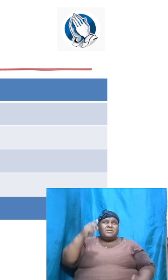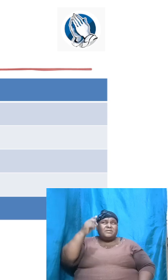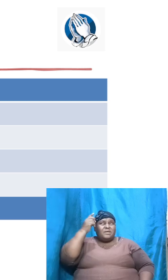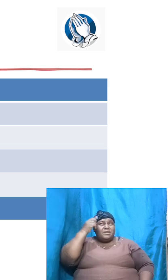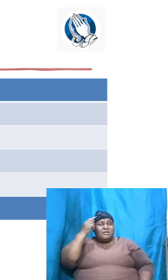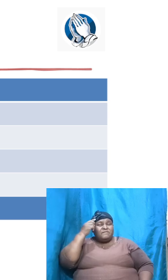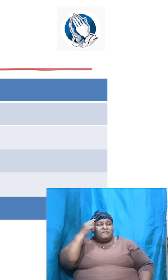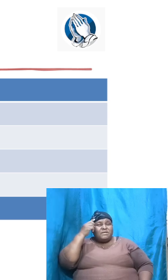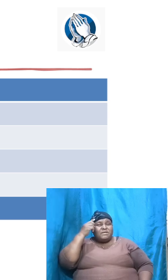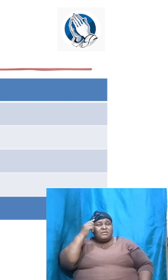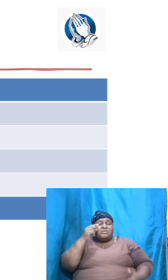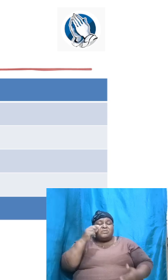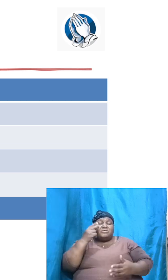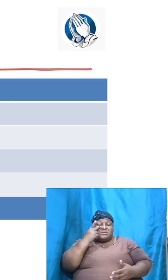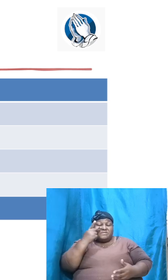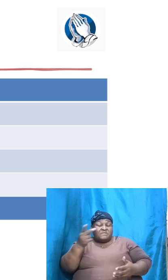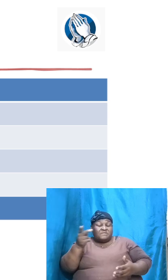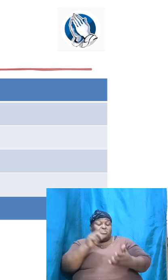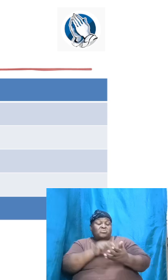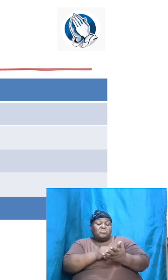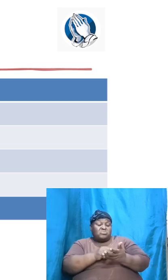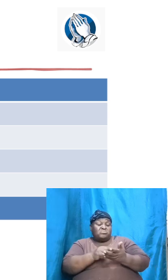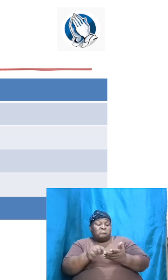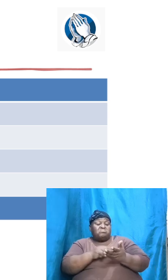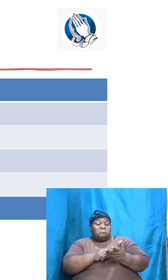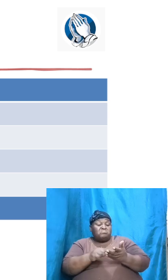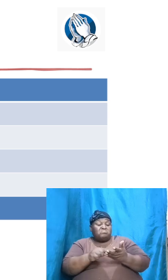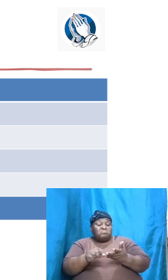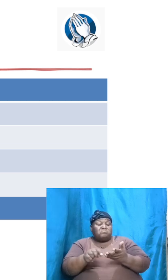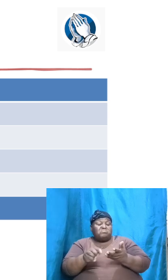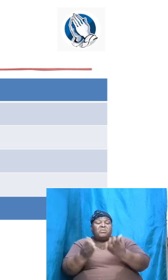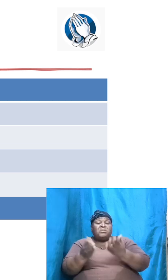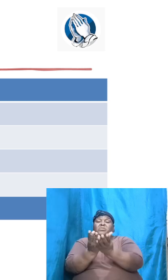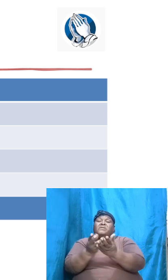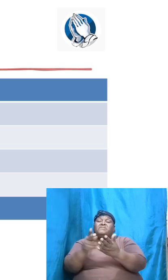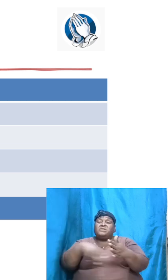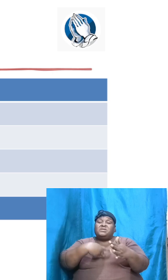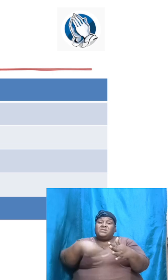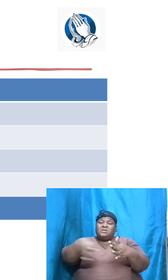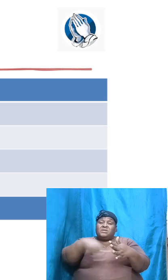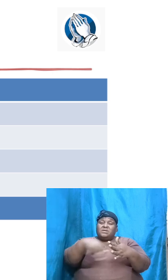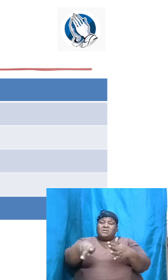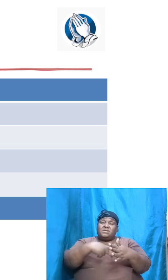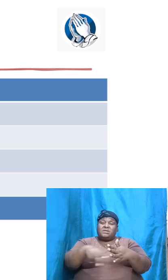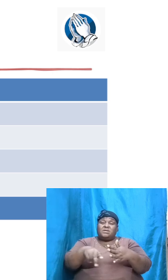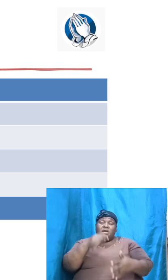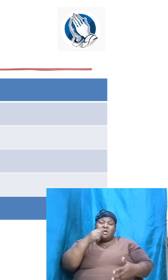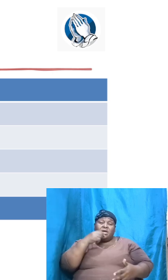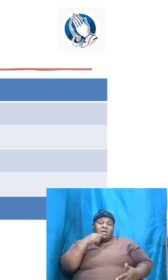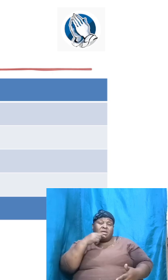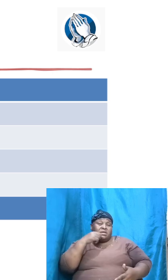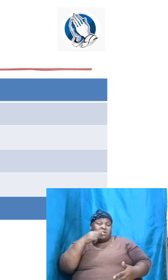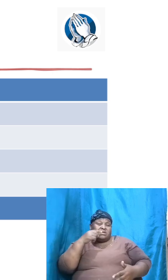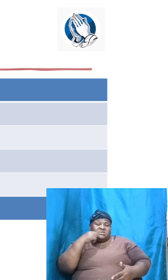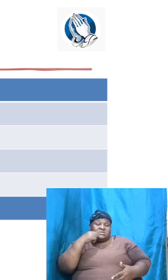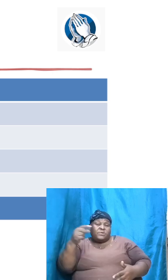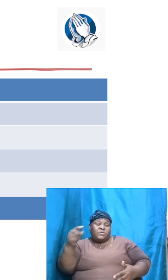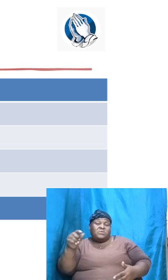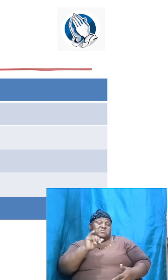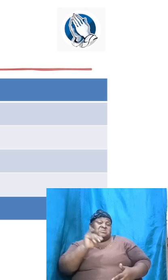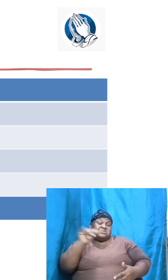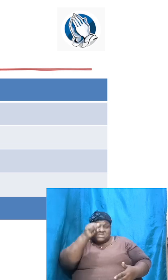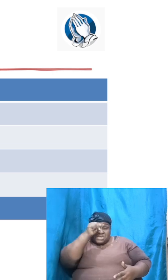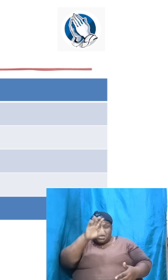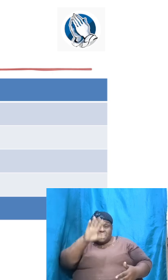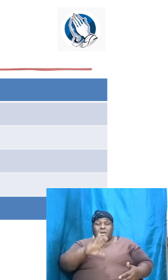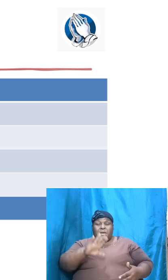we find him writing in the book of the Psalms. And they both spoke to this same man, Melchizedek, that Abraham